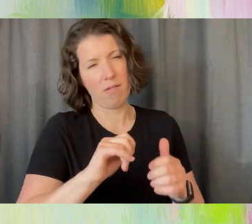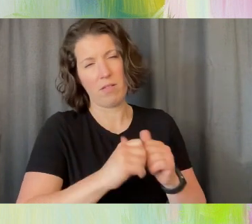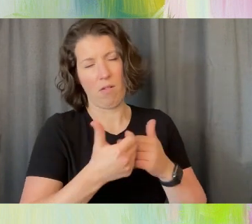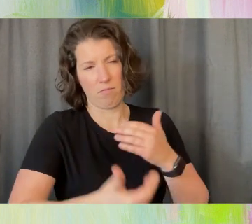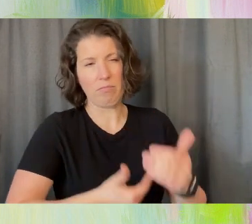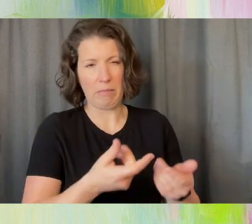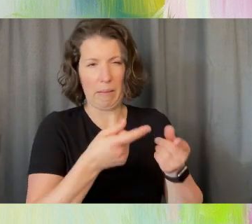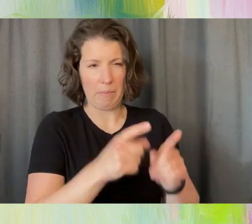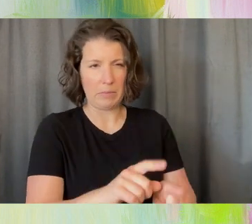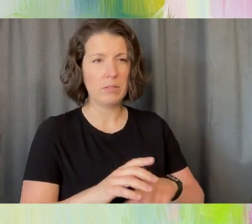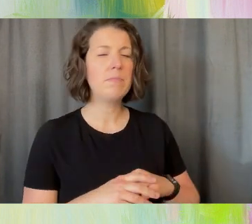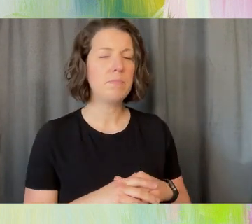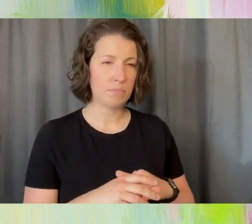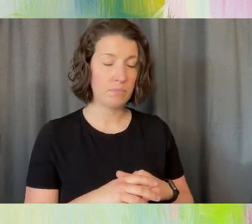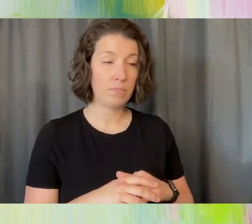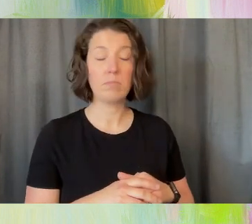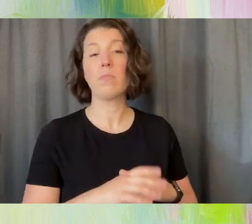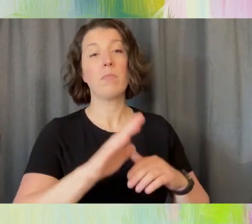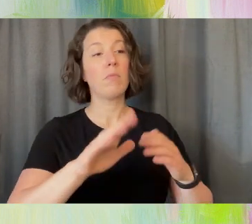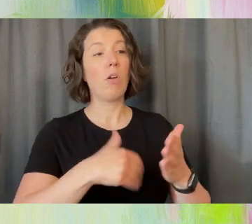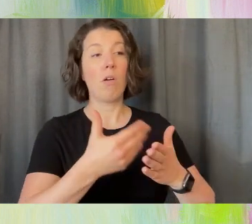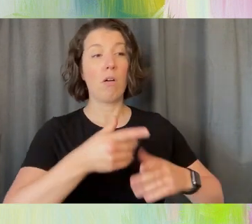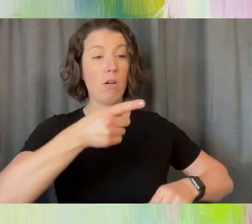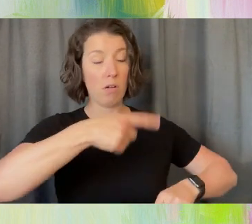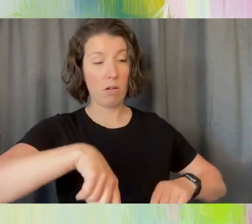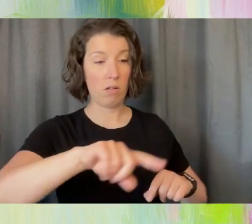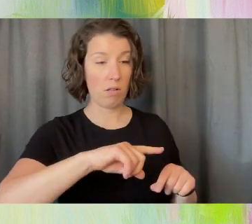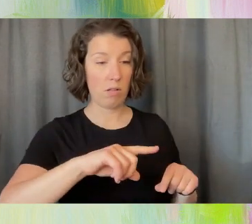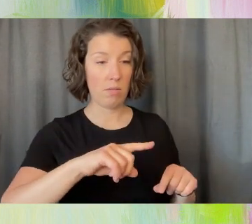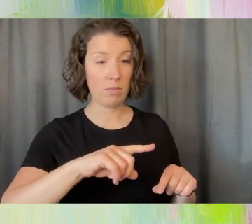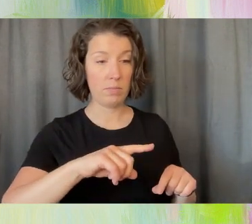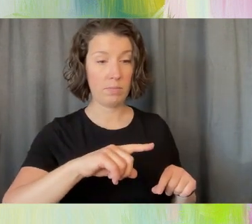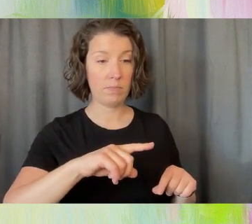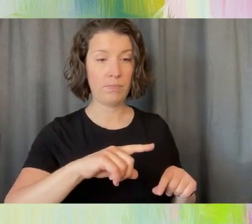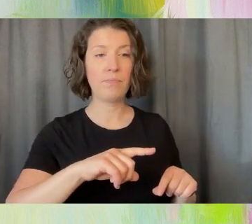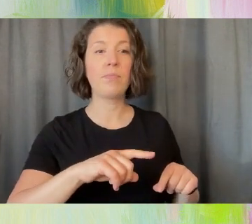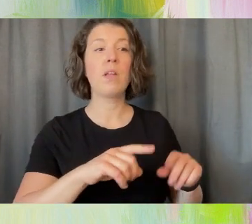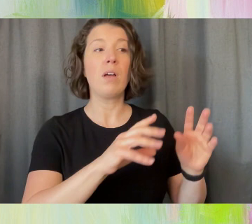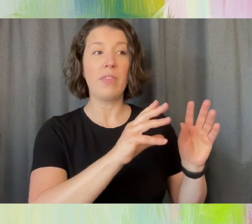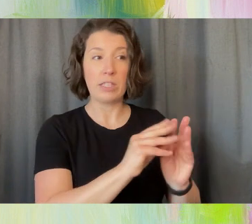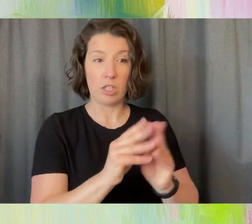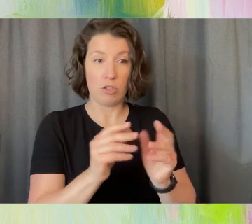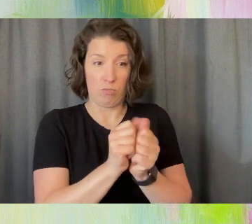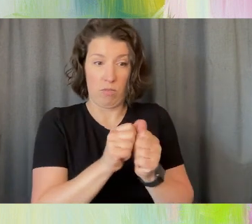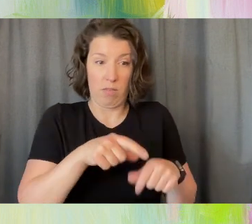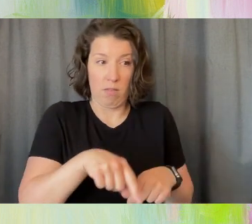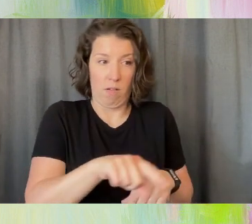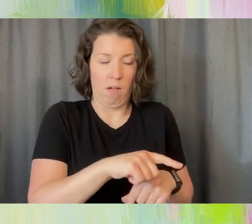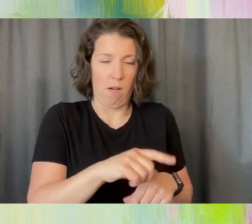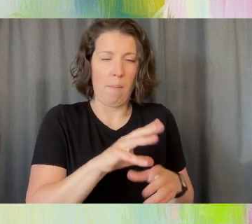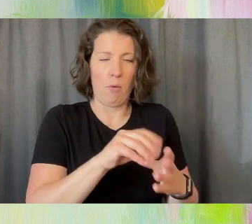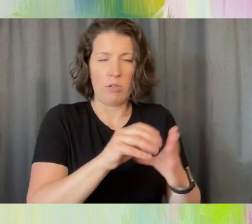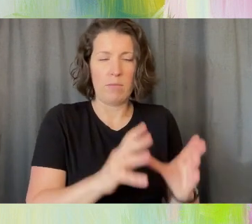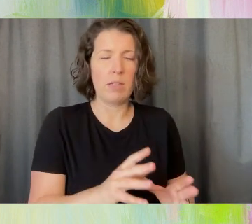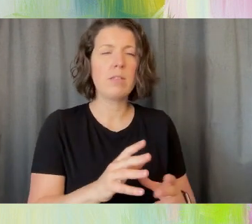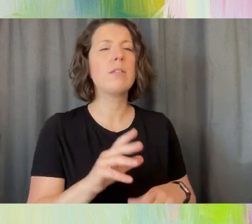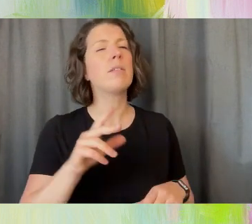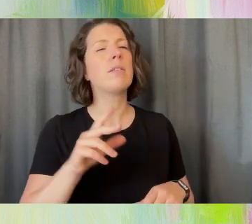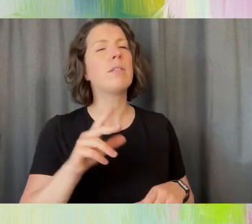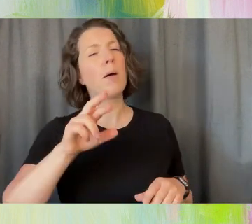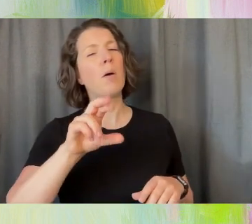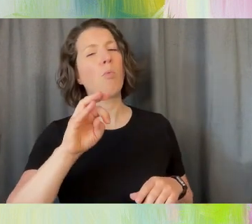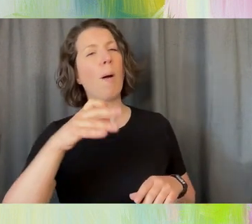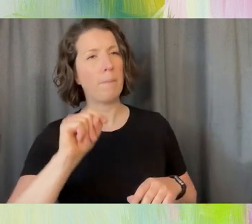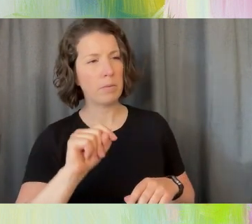all of the rest of the of the sessions that we do is is the prompt discussion of photos,